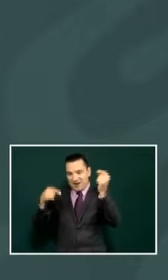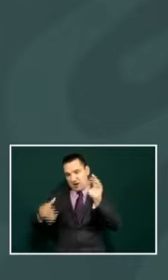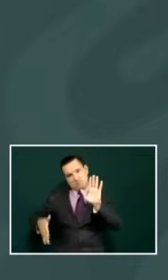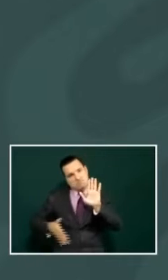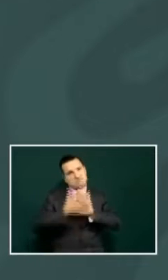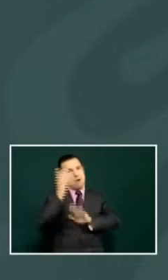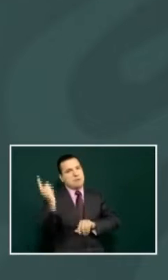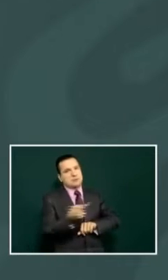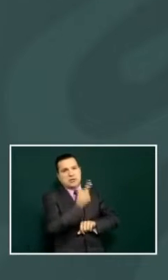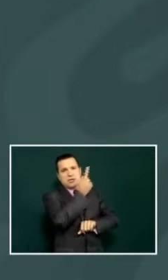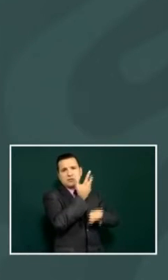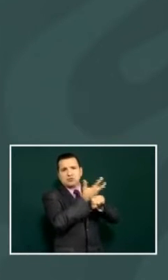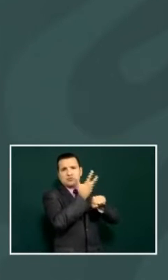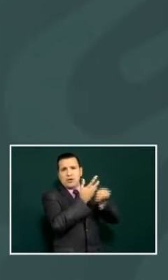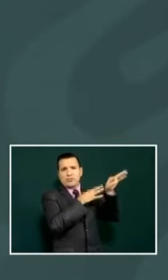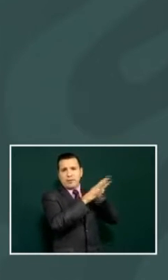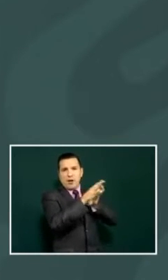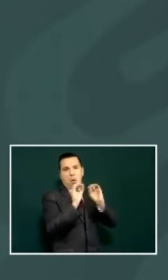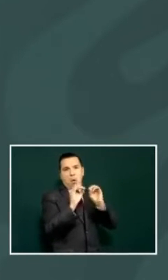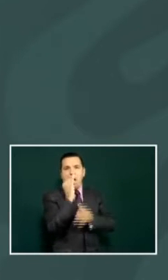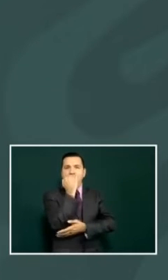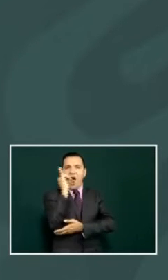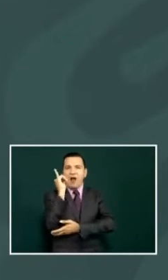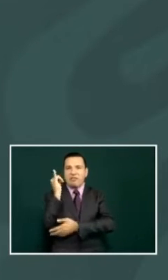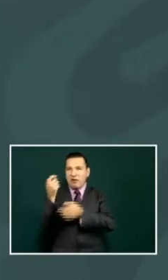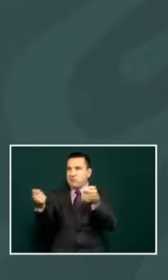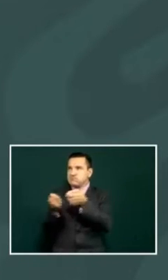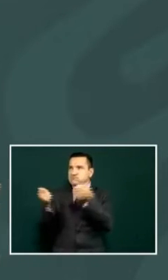as gardeners they're nurses